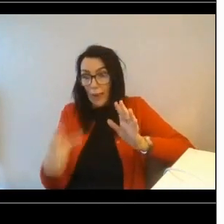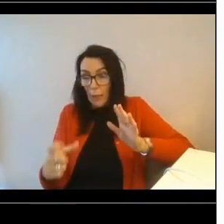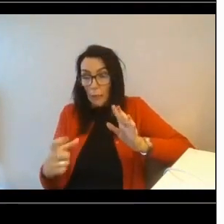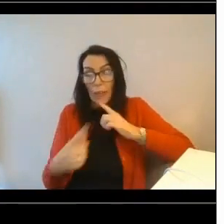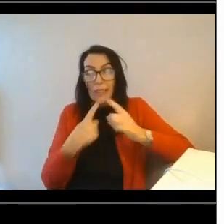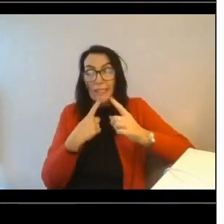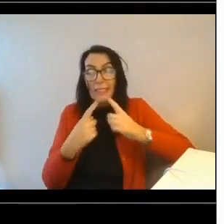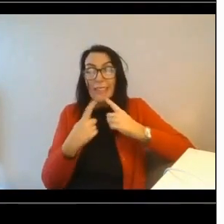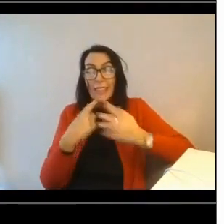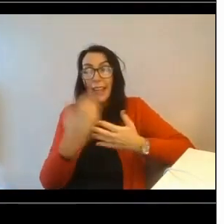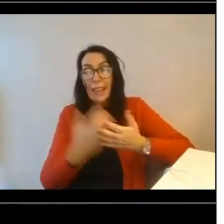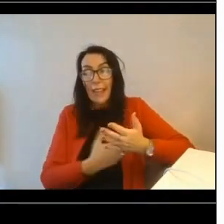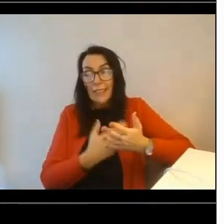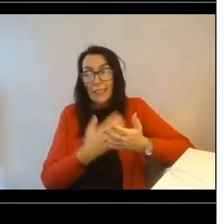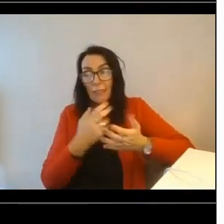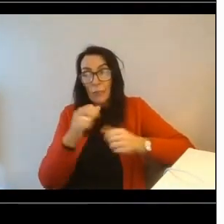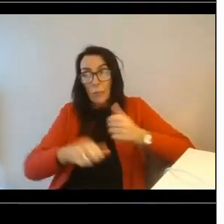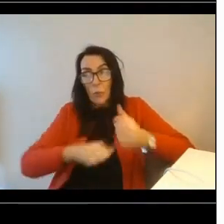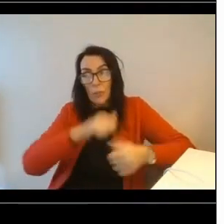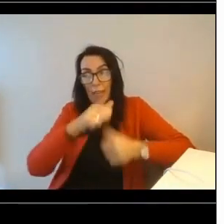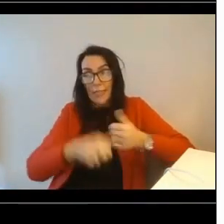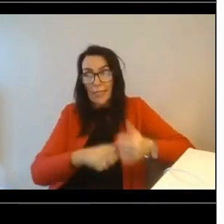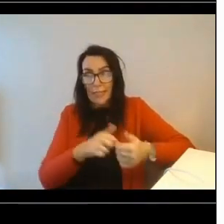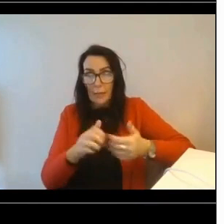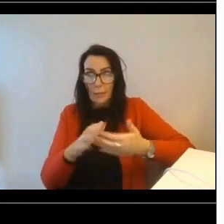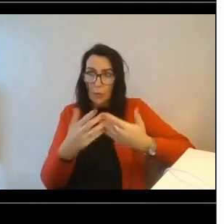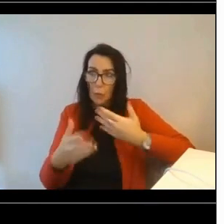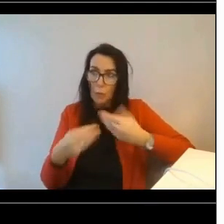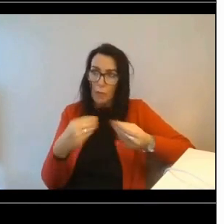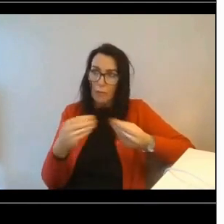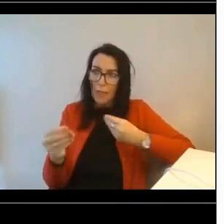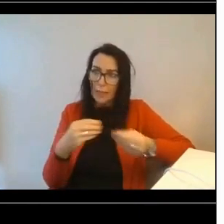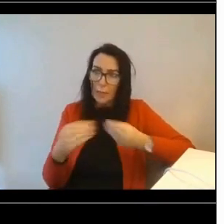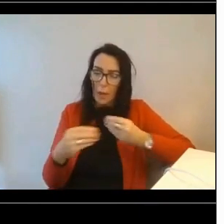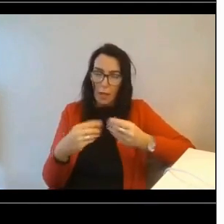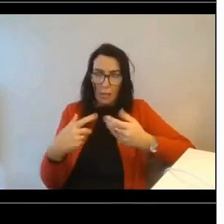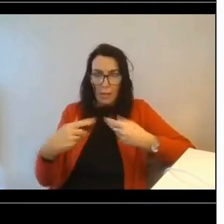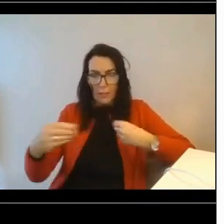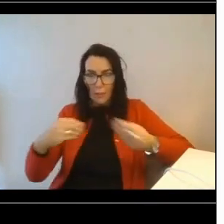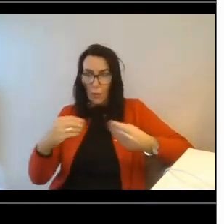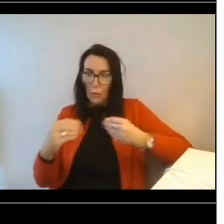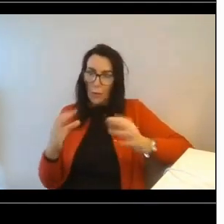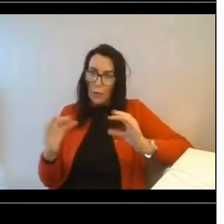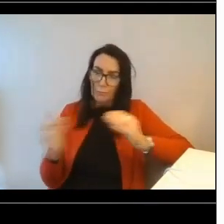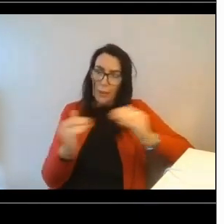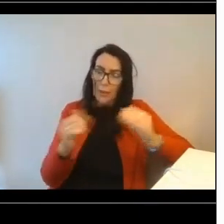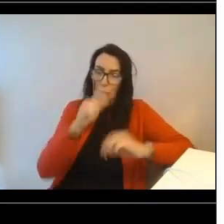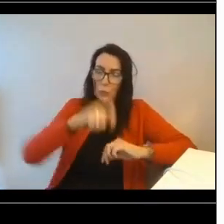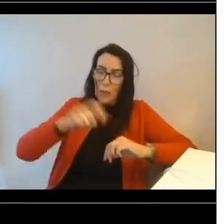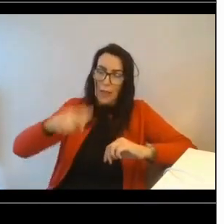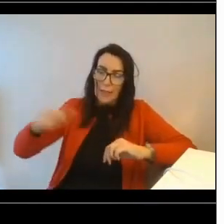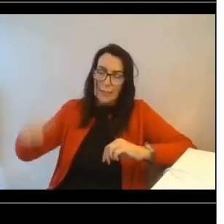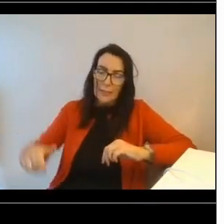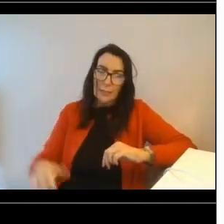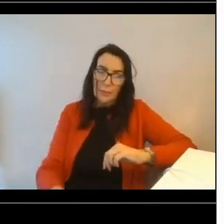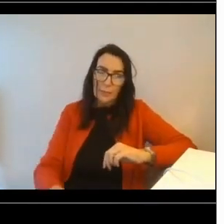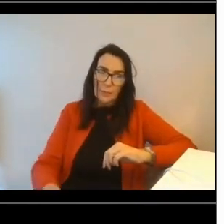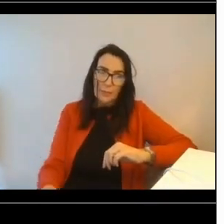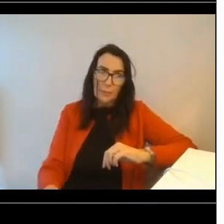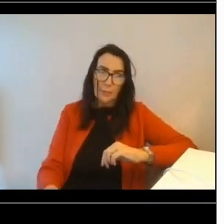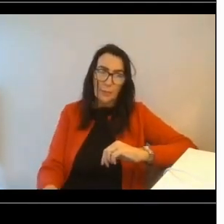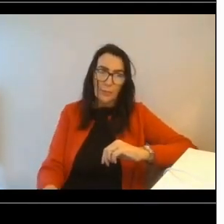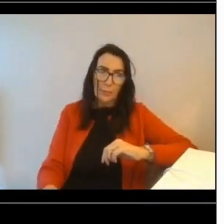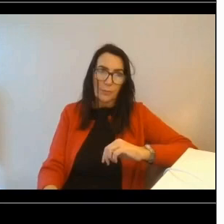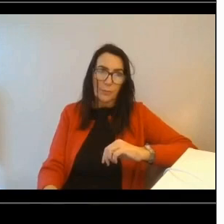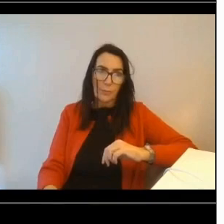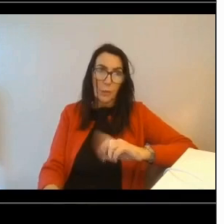during that registration process, giving you more flexibility to tailor the software to your user journey. Homewise can also encourage more